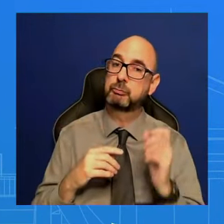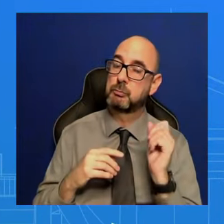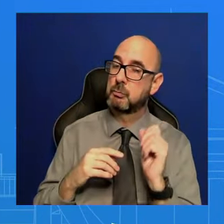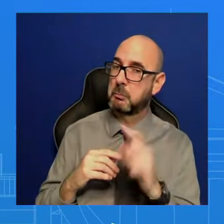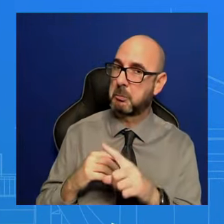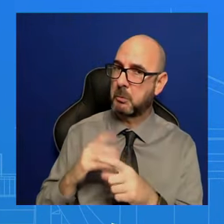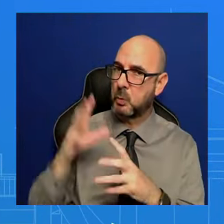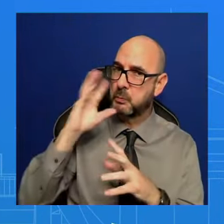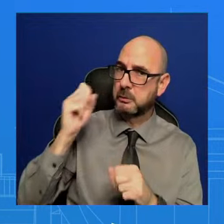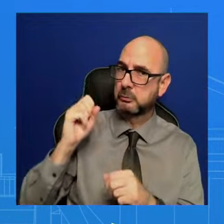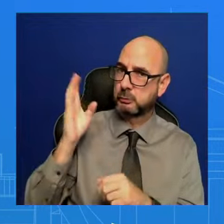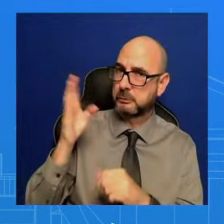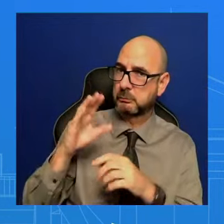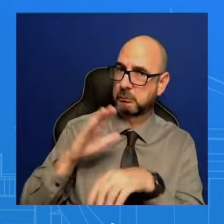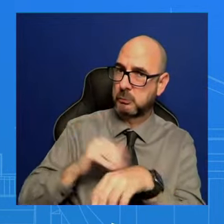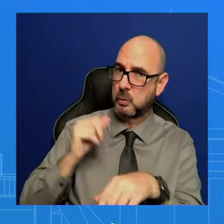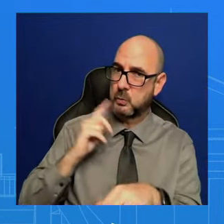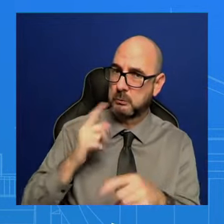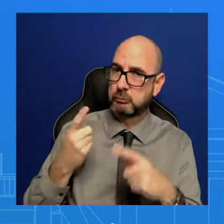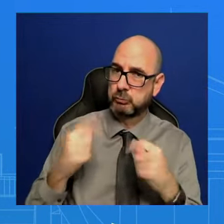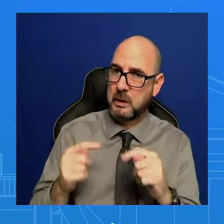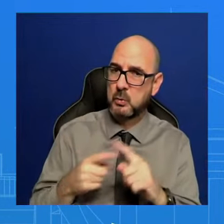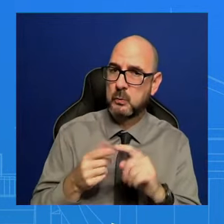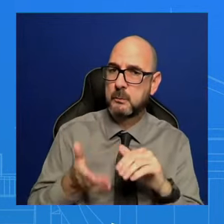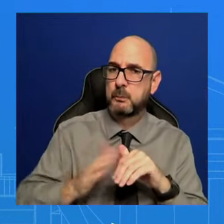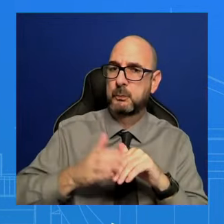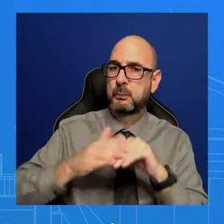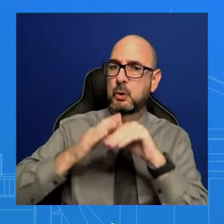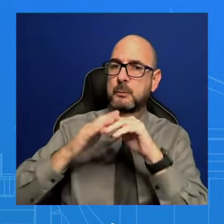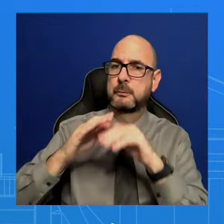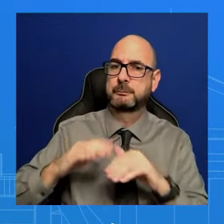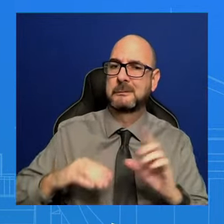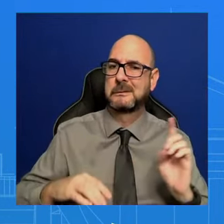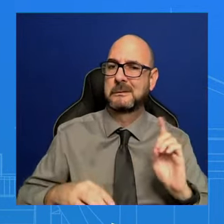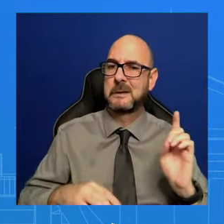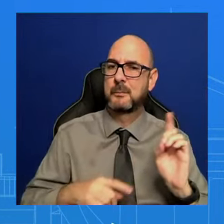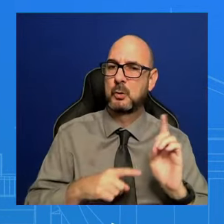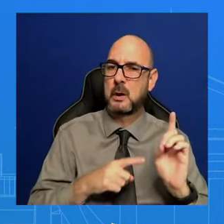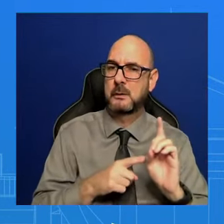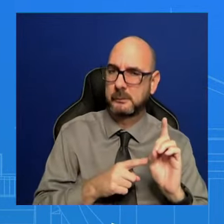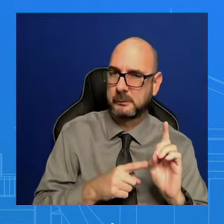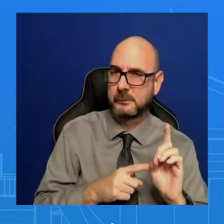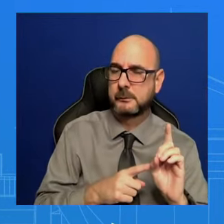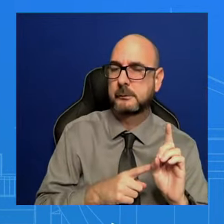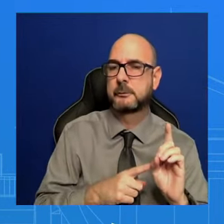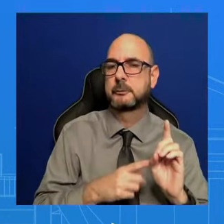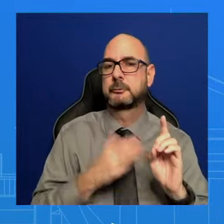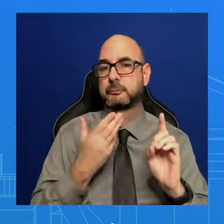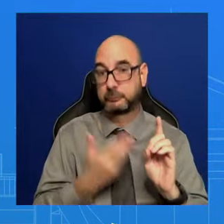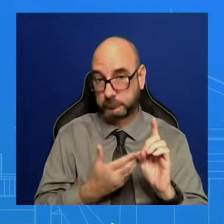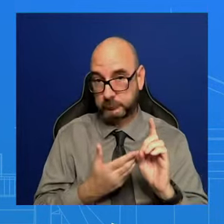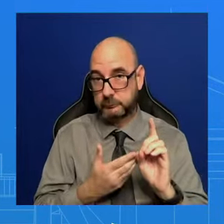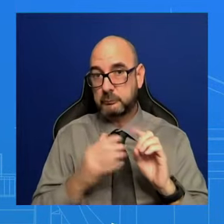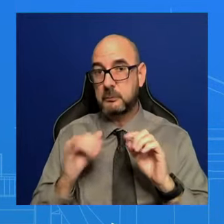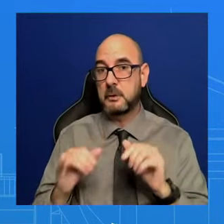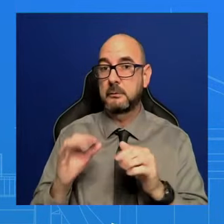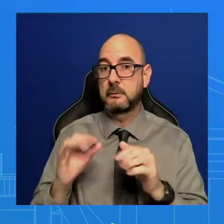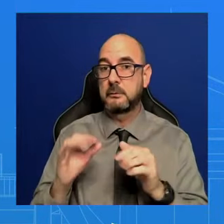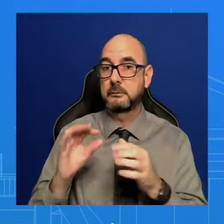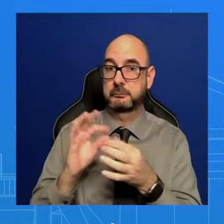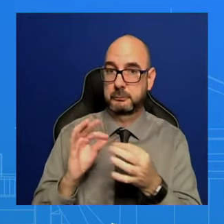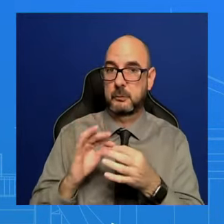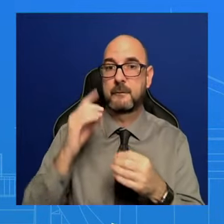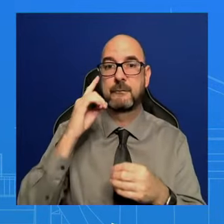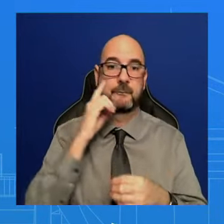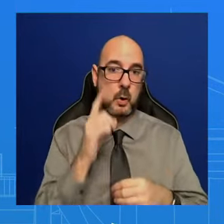democracy. Is he going to have a message for people viewing this in other countries, in